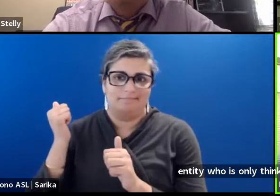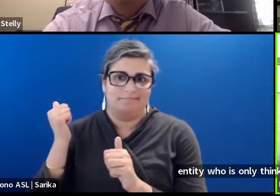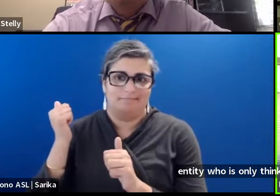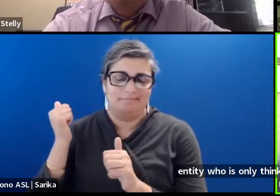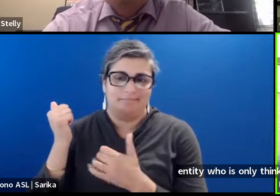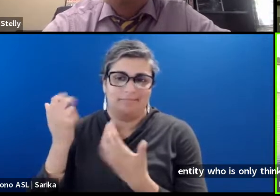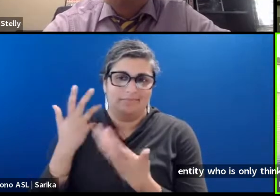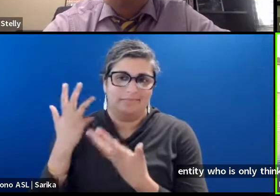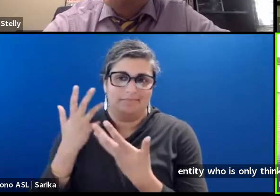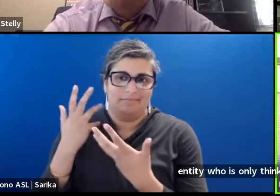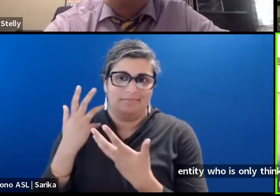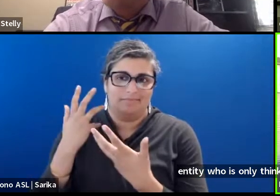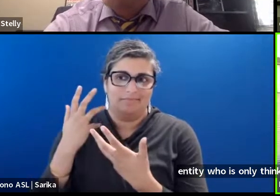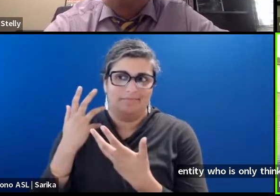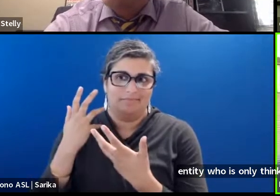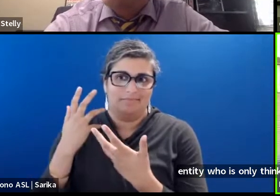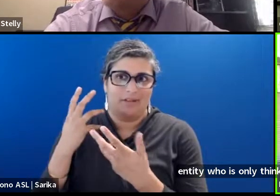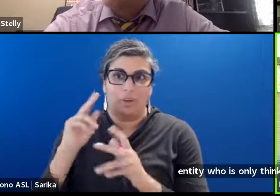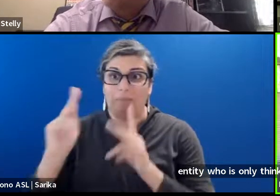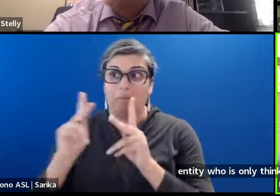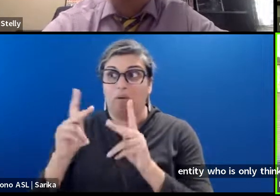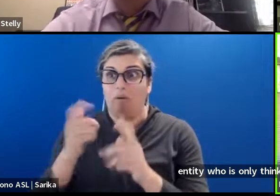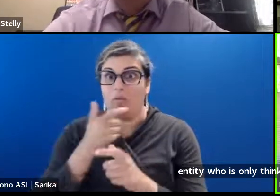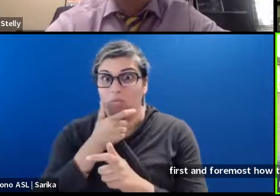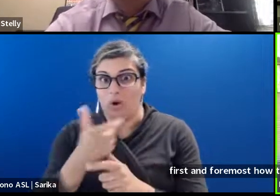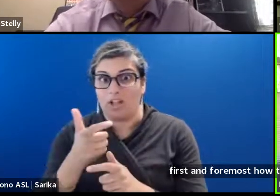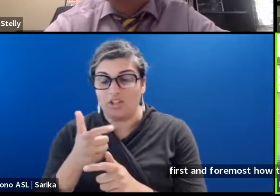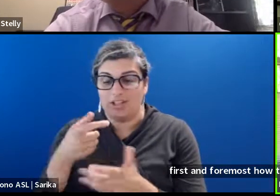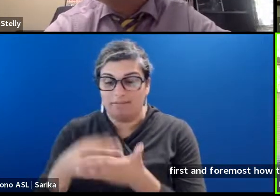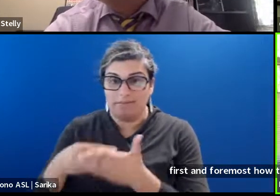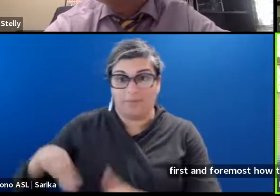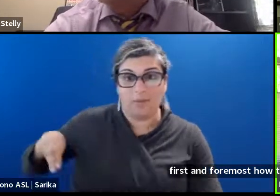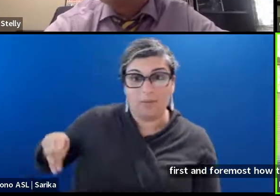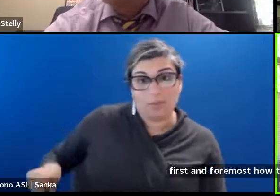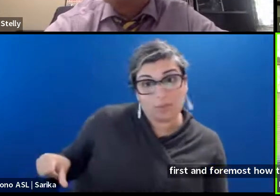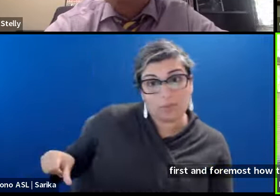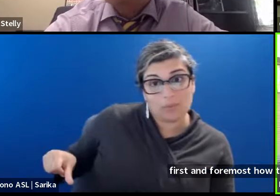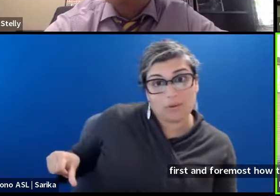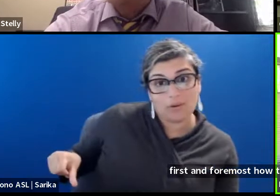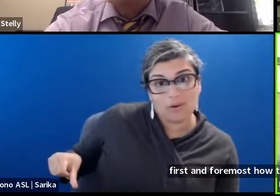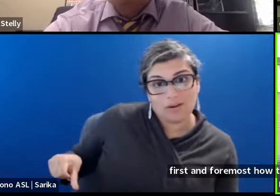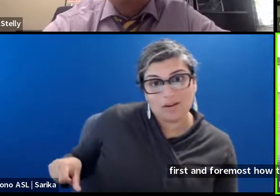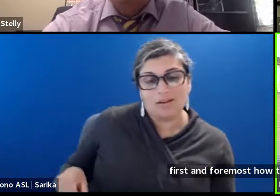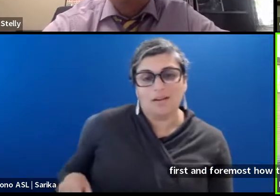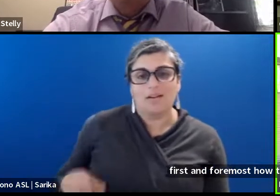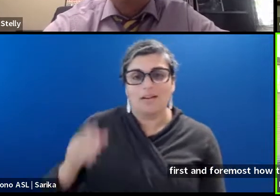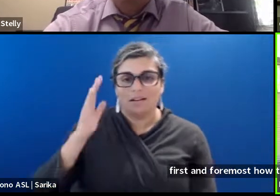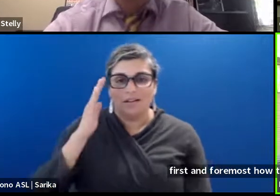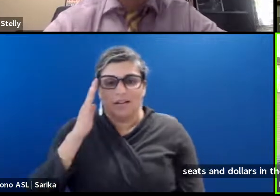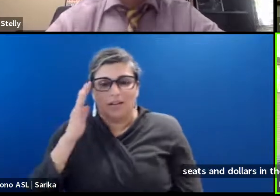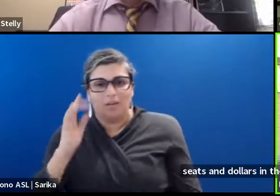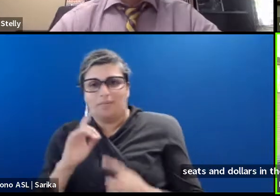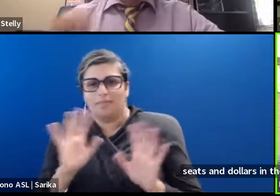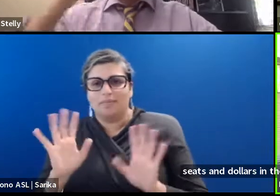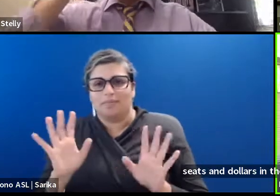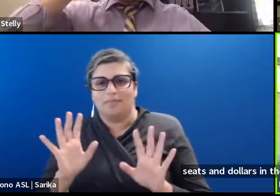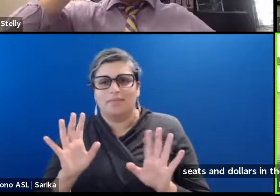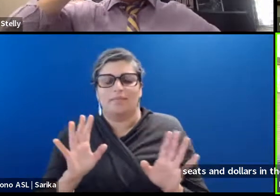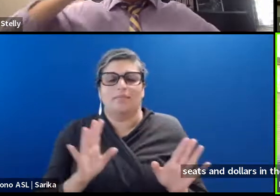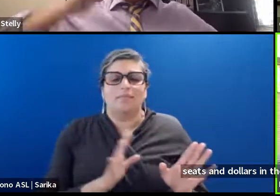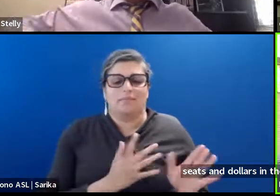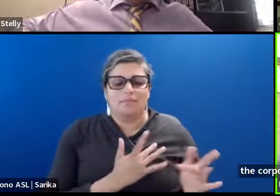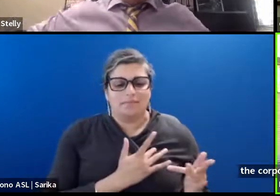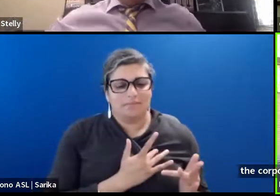you know, butts and seats and dollars in their pockets, um, you know, to enrich the corporation, but that you're, you're oftentimes